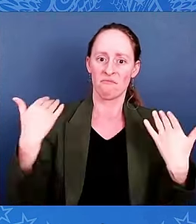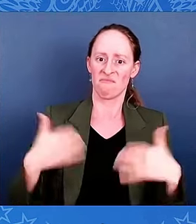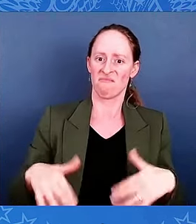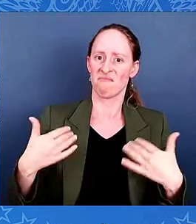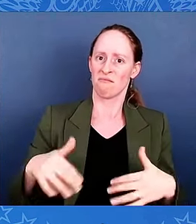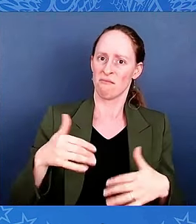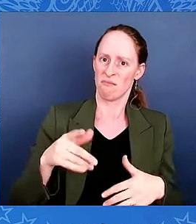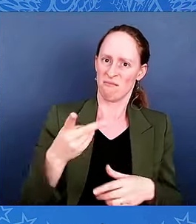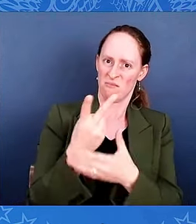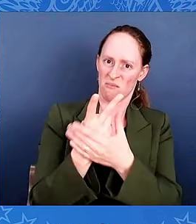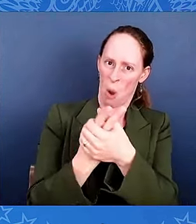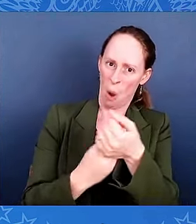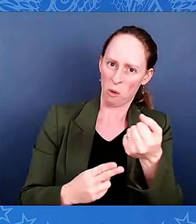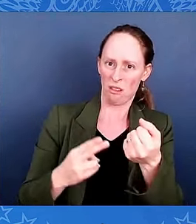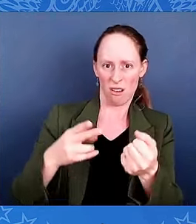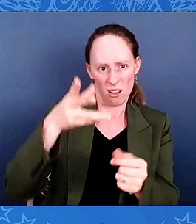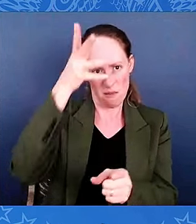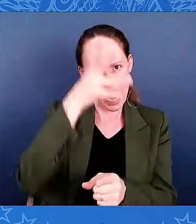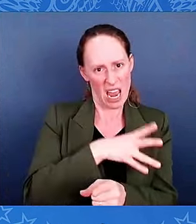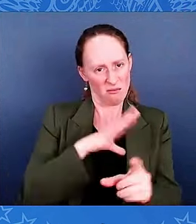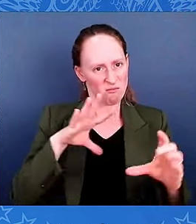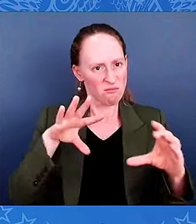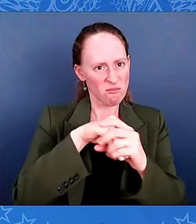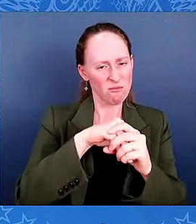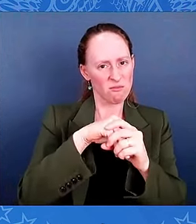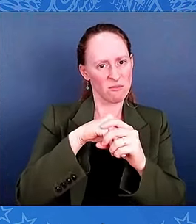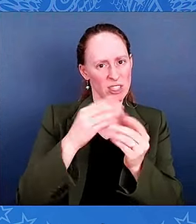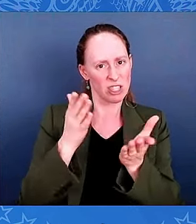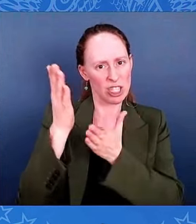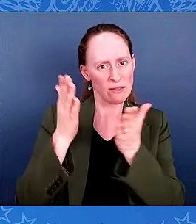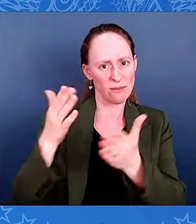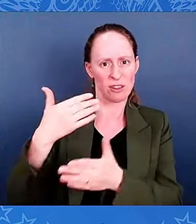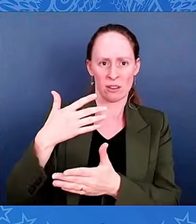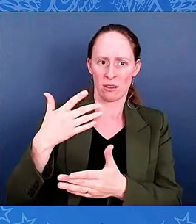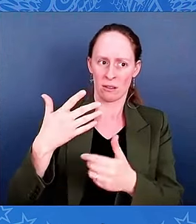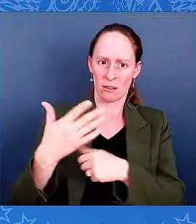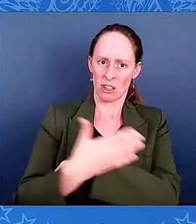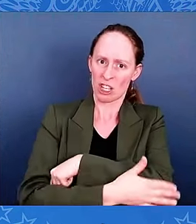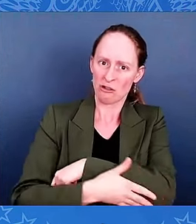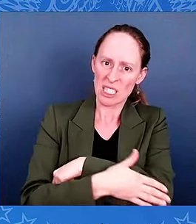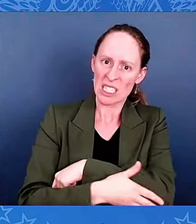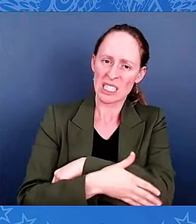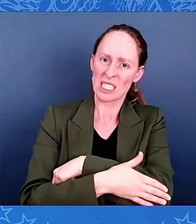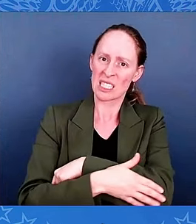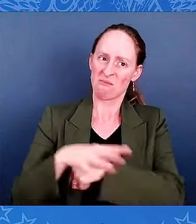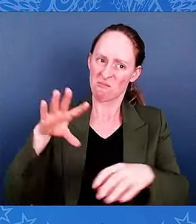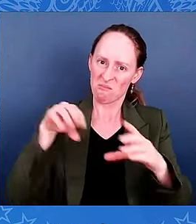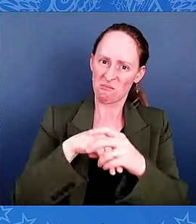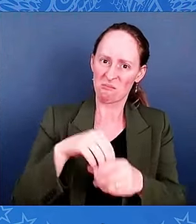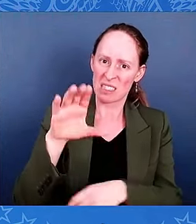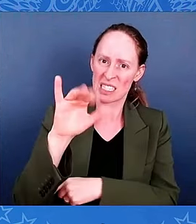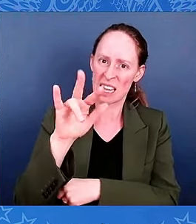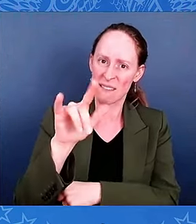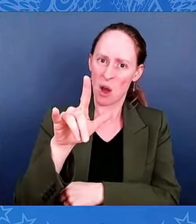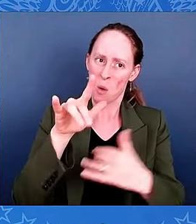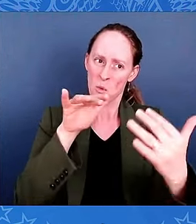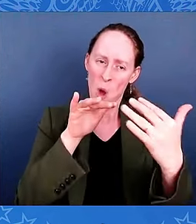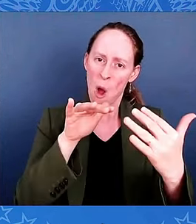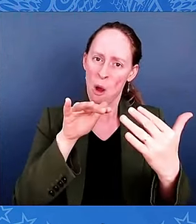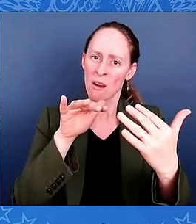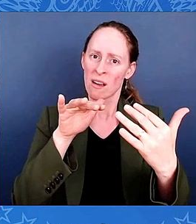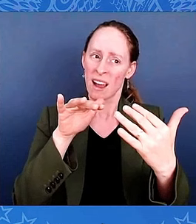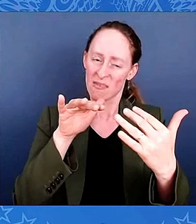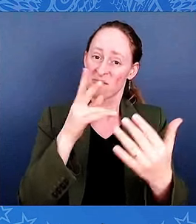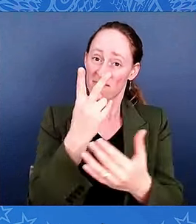our country, fighting and even dying to preserve the union and the sacred values it was founded upon.